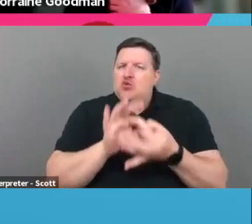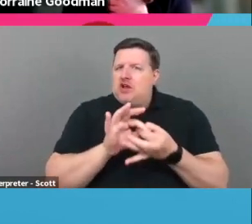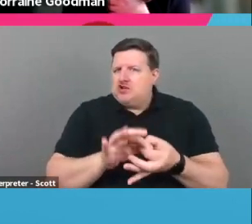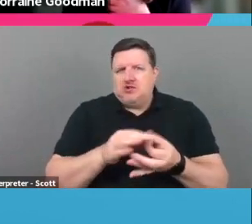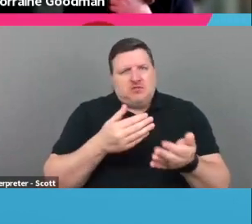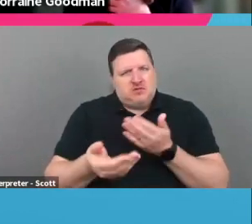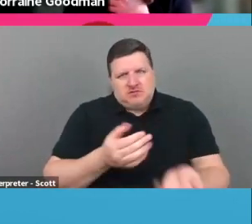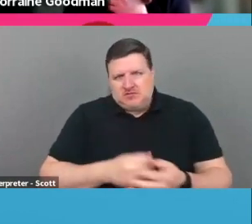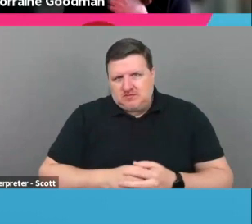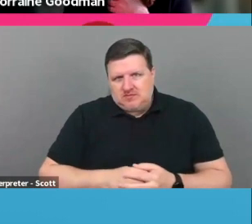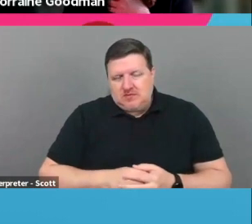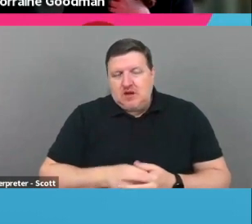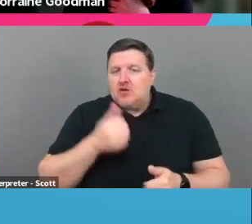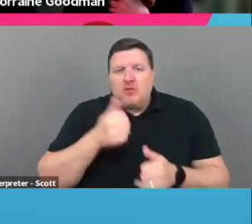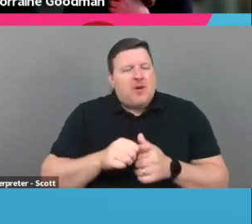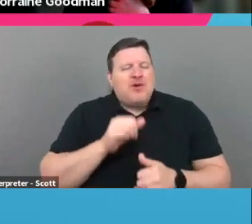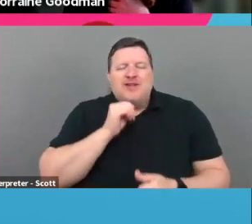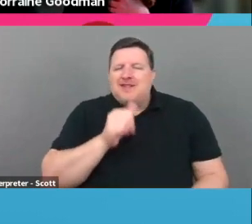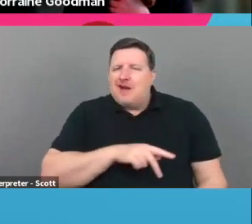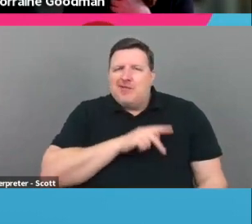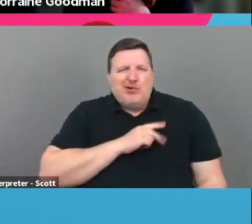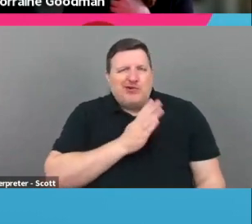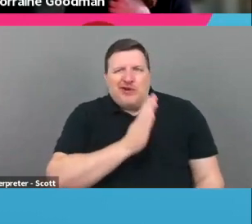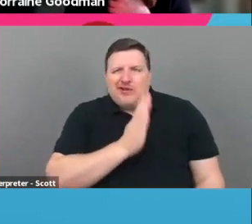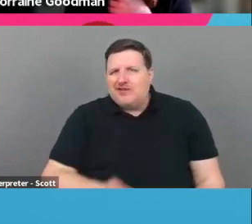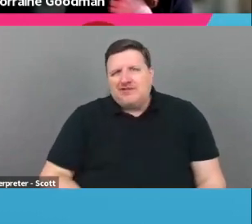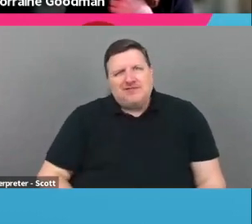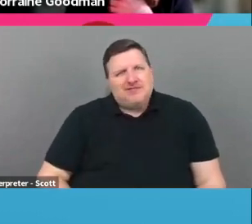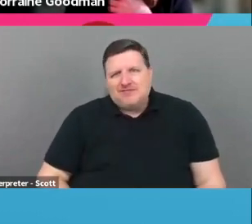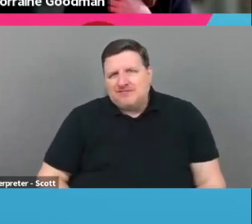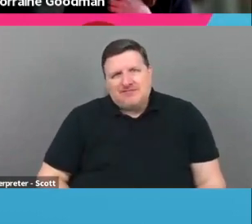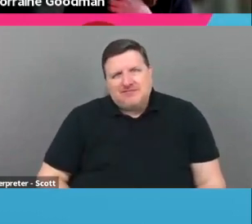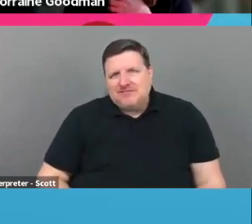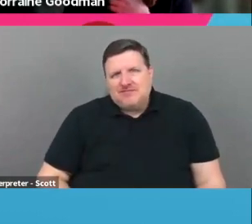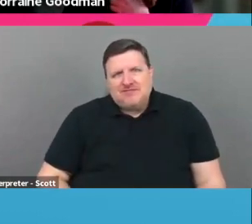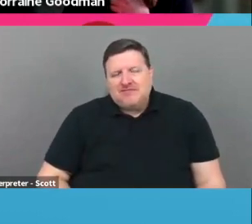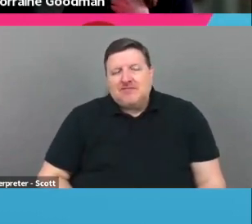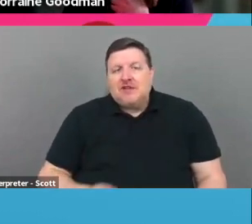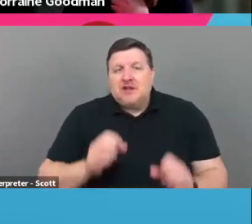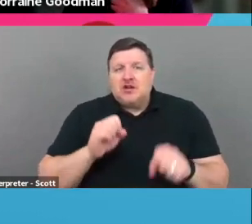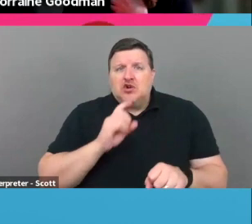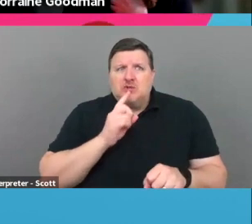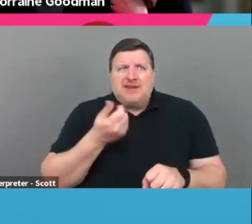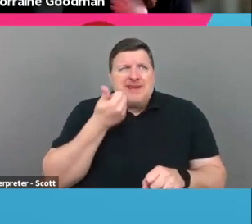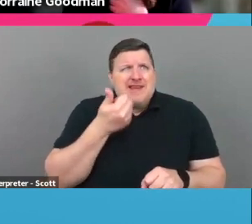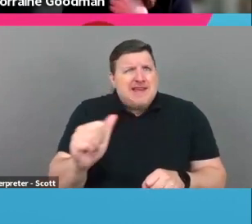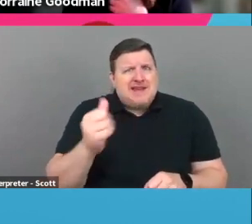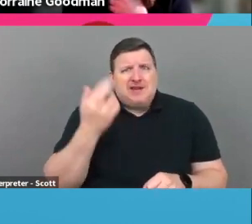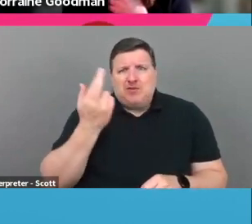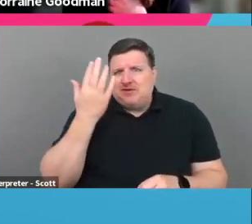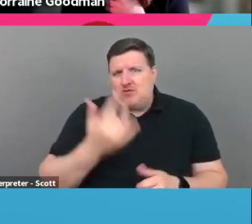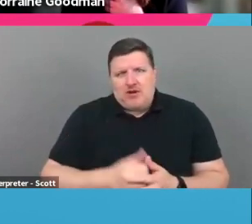Remember, it's not personal, not personal. Um, it could be any reason why.